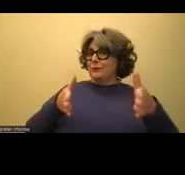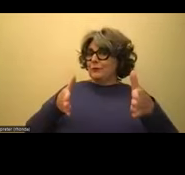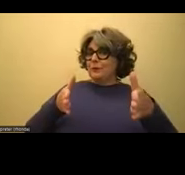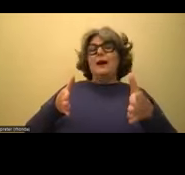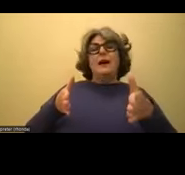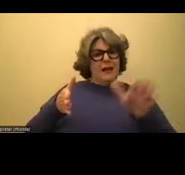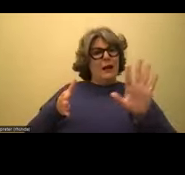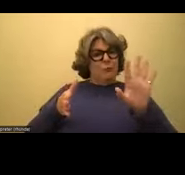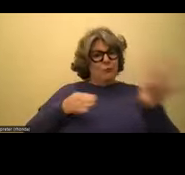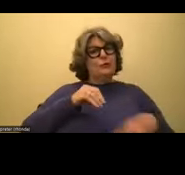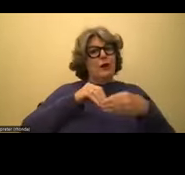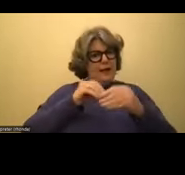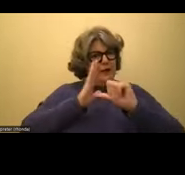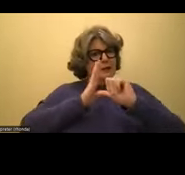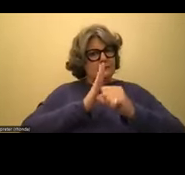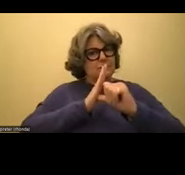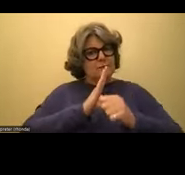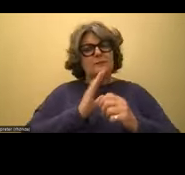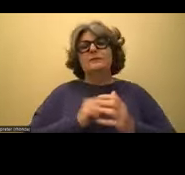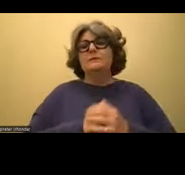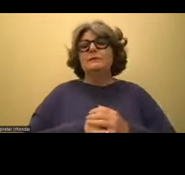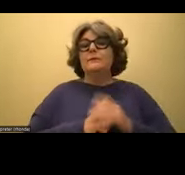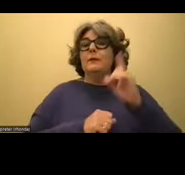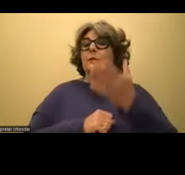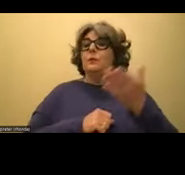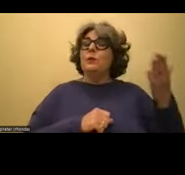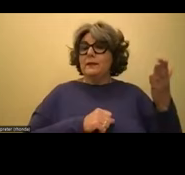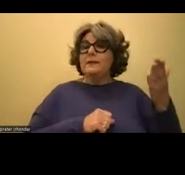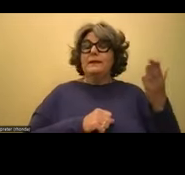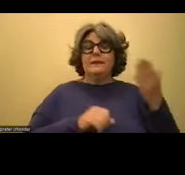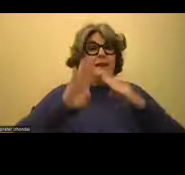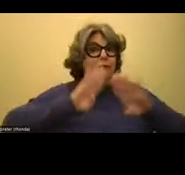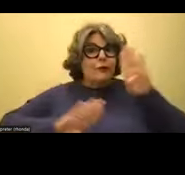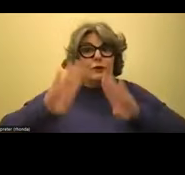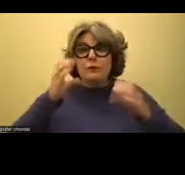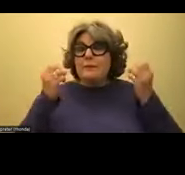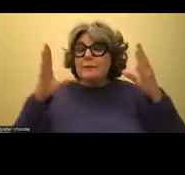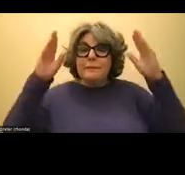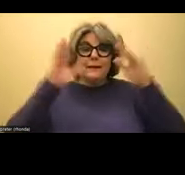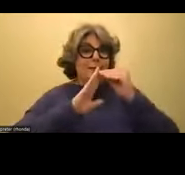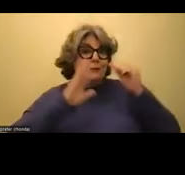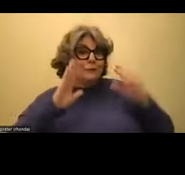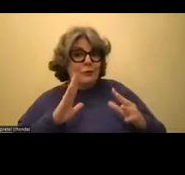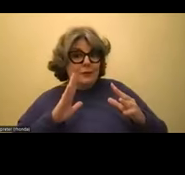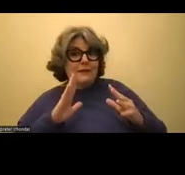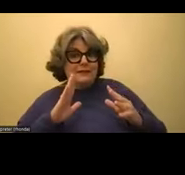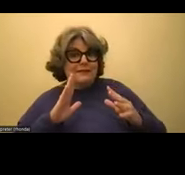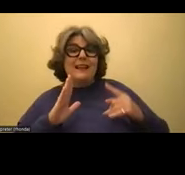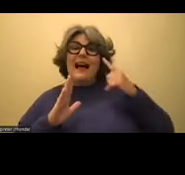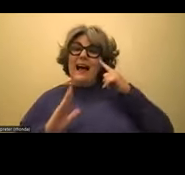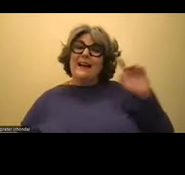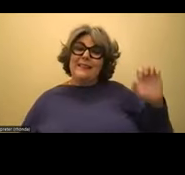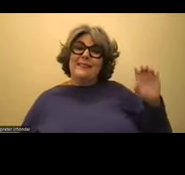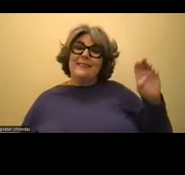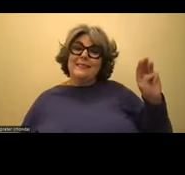that in there, that one of the things that I think frustrates a lot of students, and I think Emory really